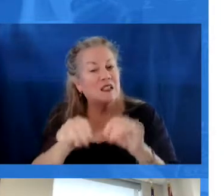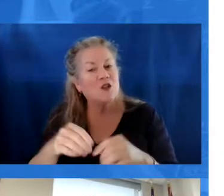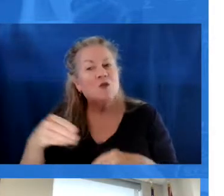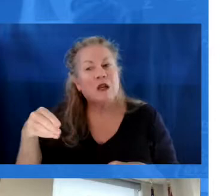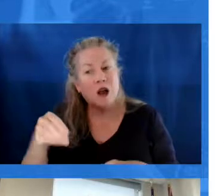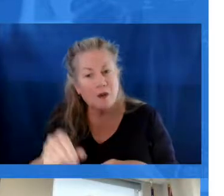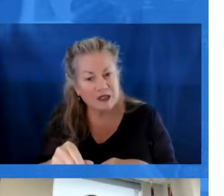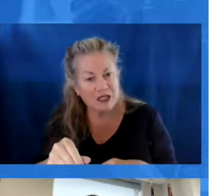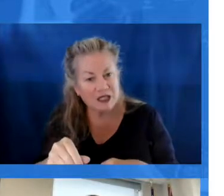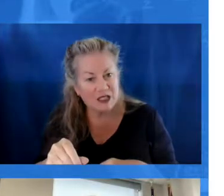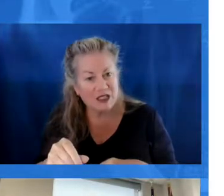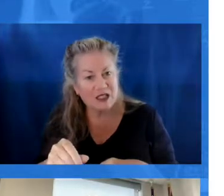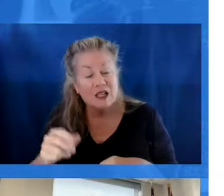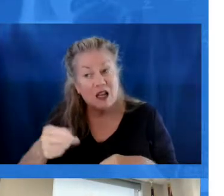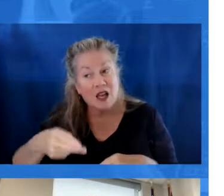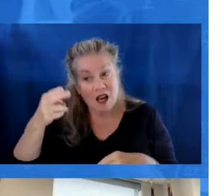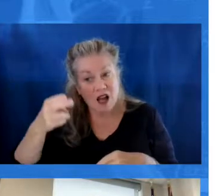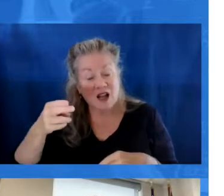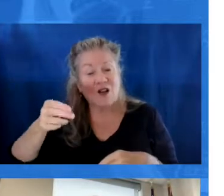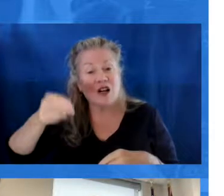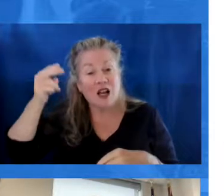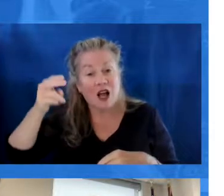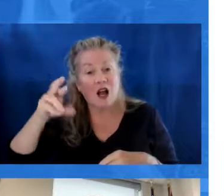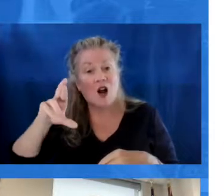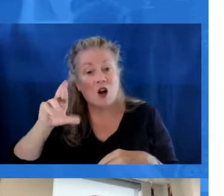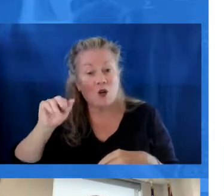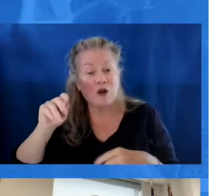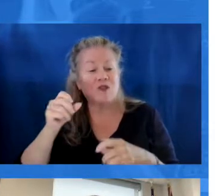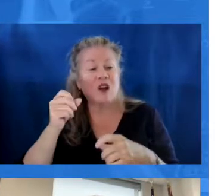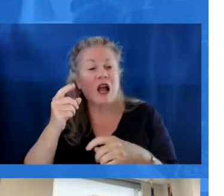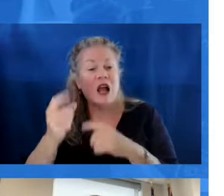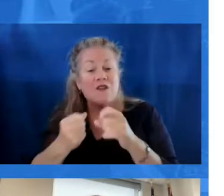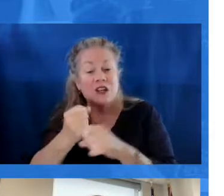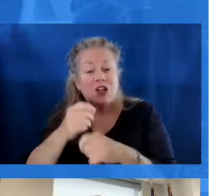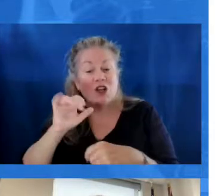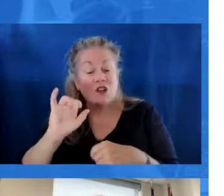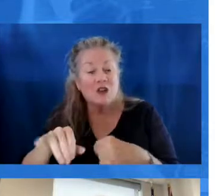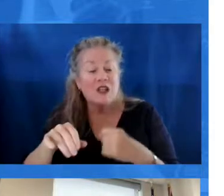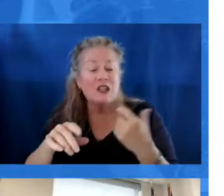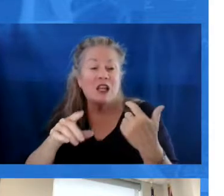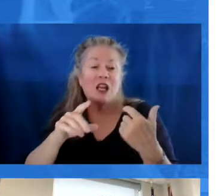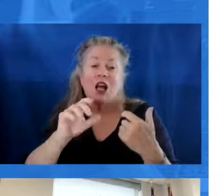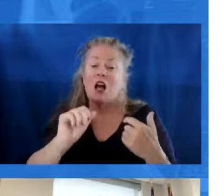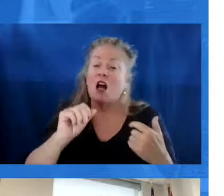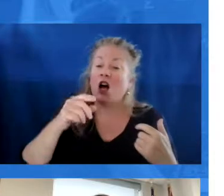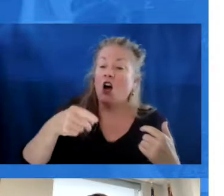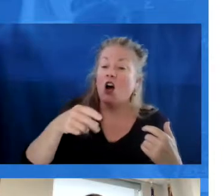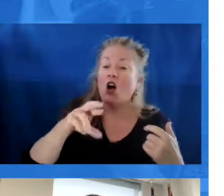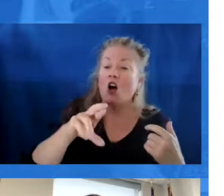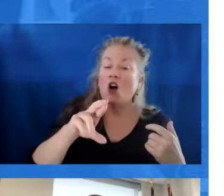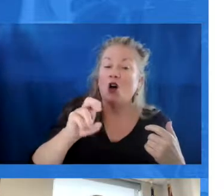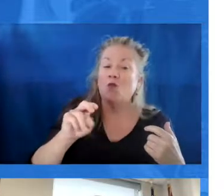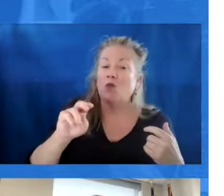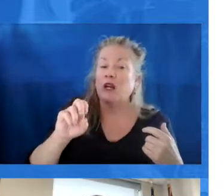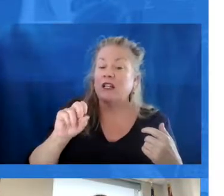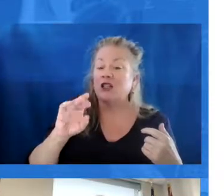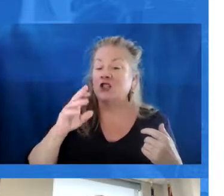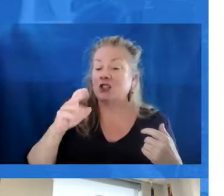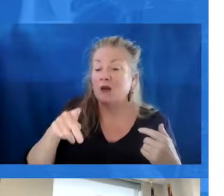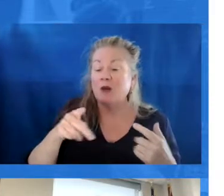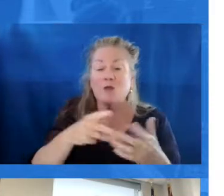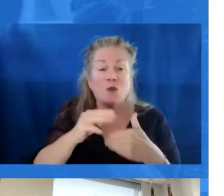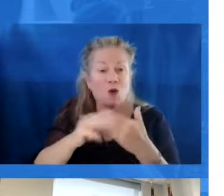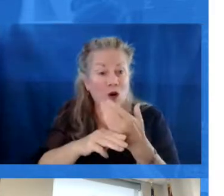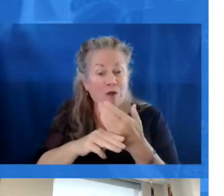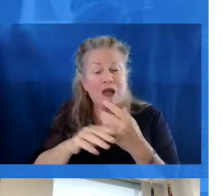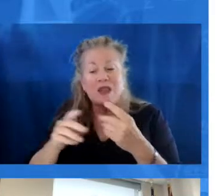to continue to be compensated, and they're compensated at higher and higher rates for every year that they're in an apprenticeship. And then they are able to support